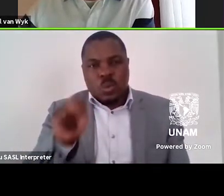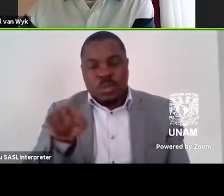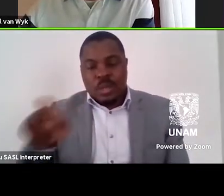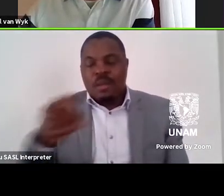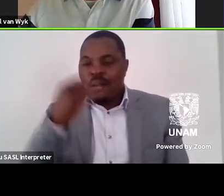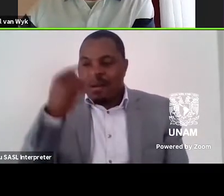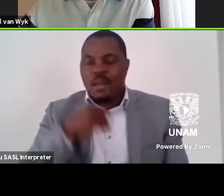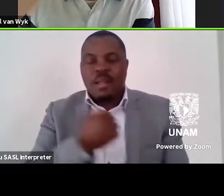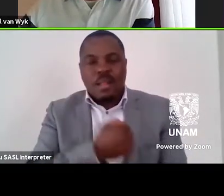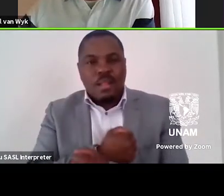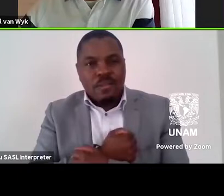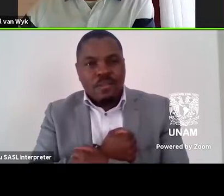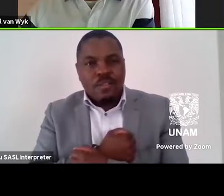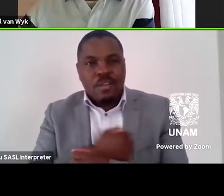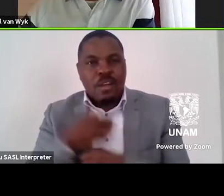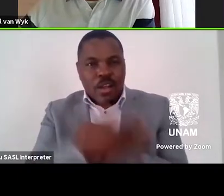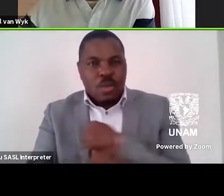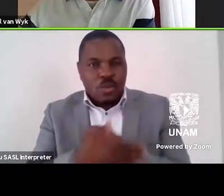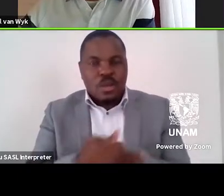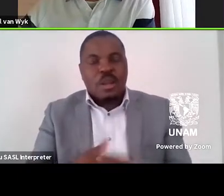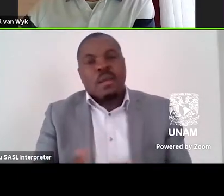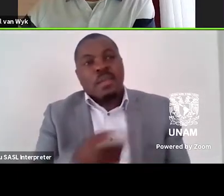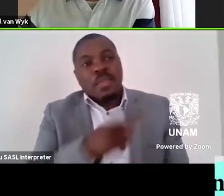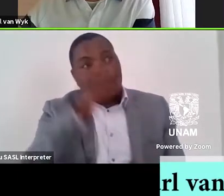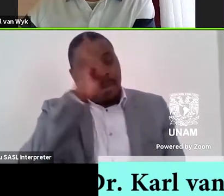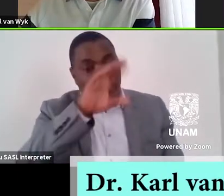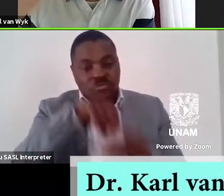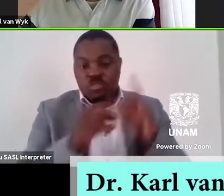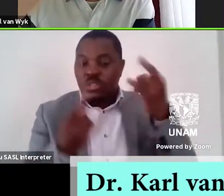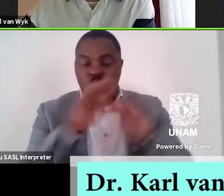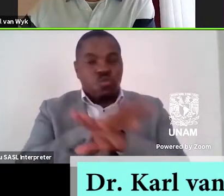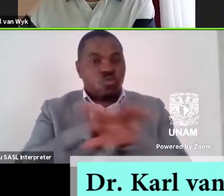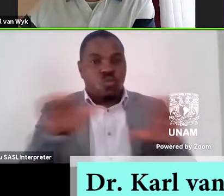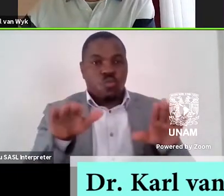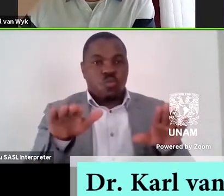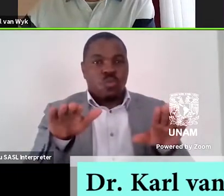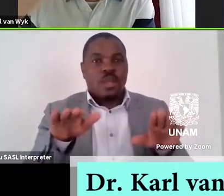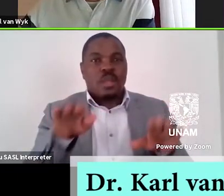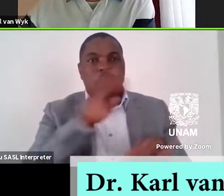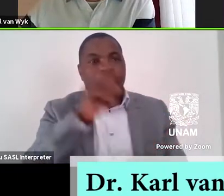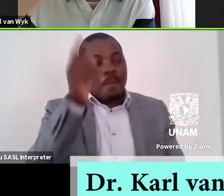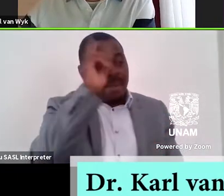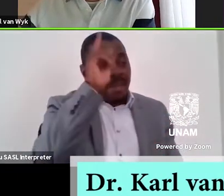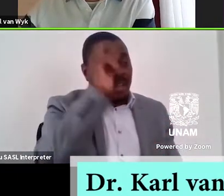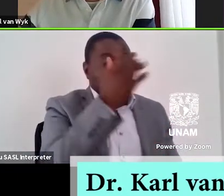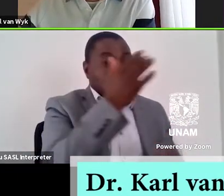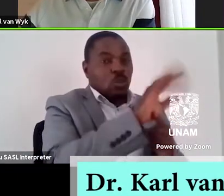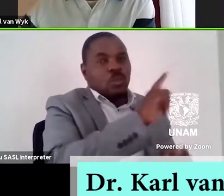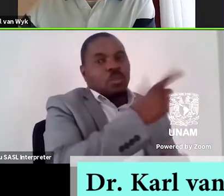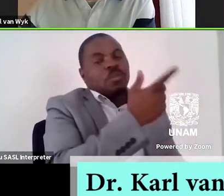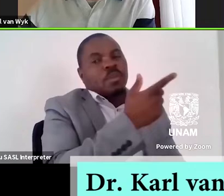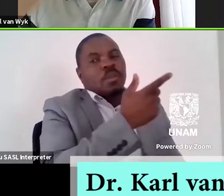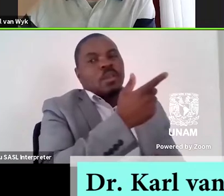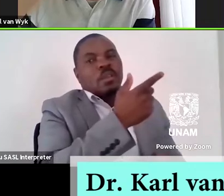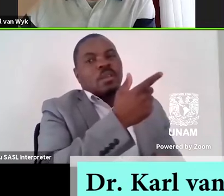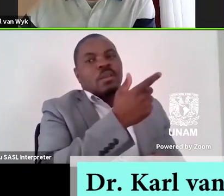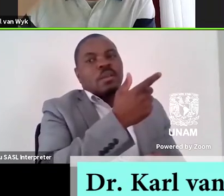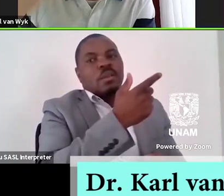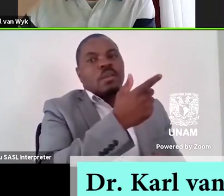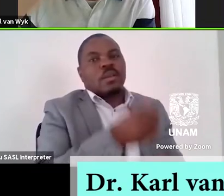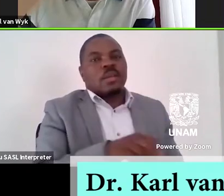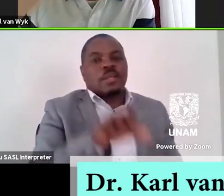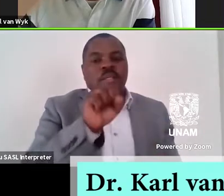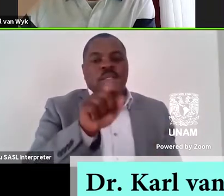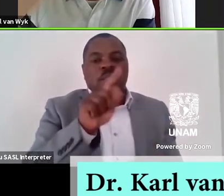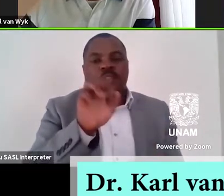bodies don't belong in the city. The author's passive exclusion of blackness from the space informs the plot. Stephen Kumalo,